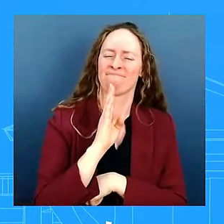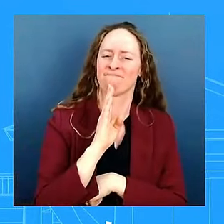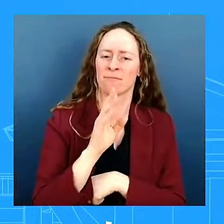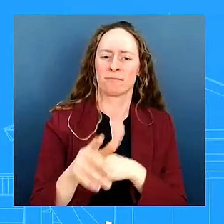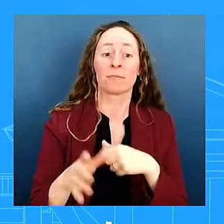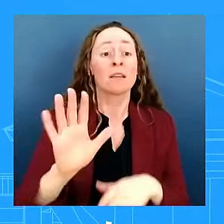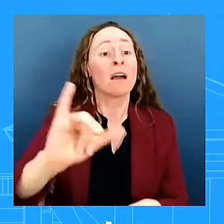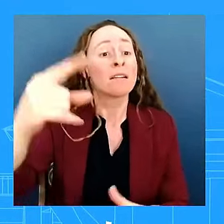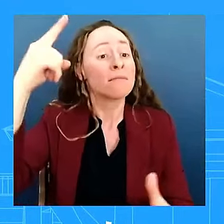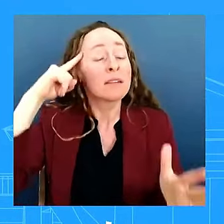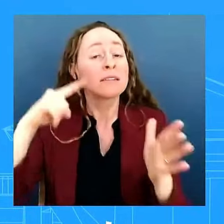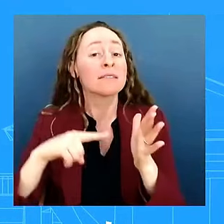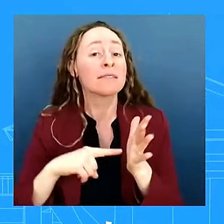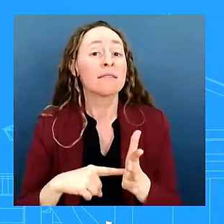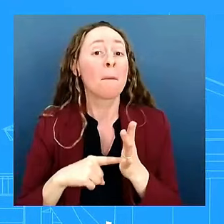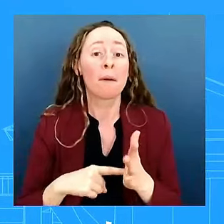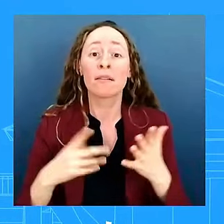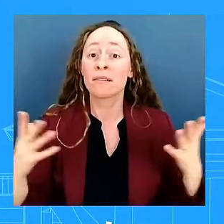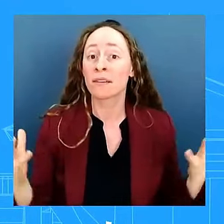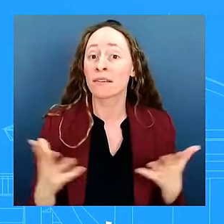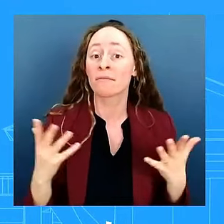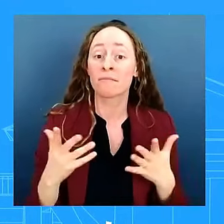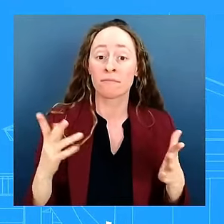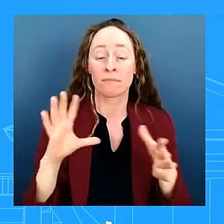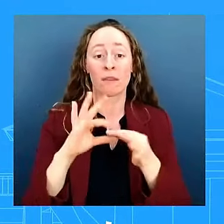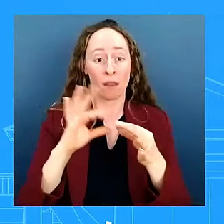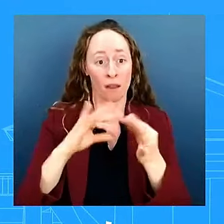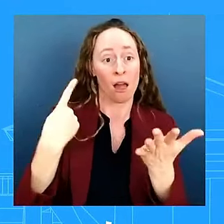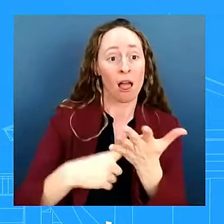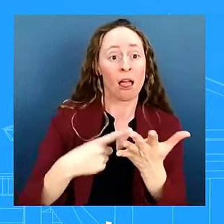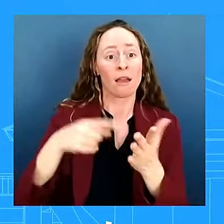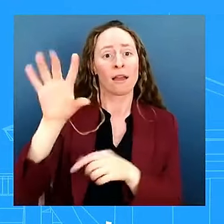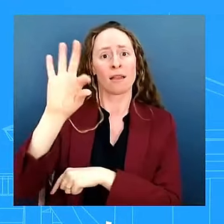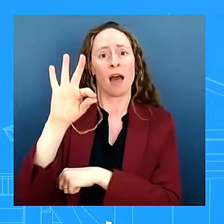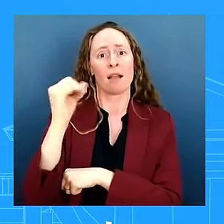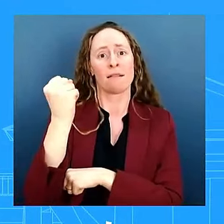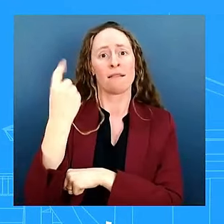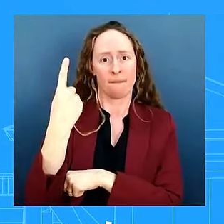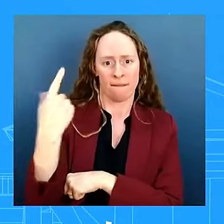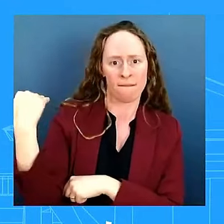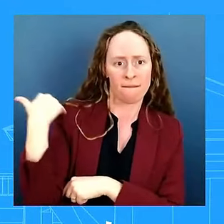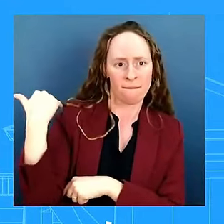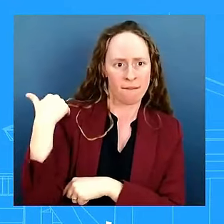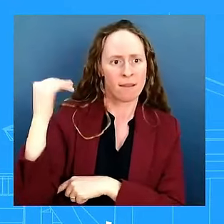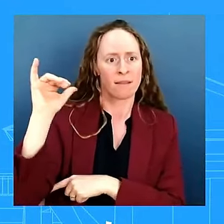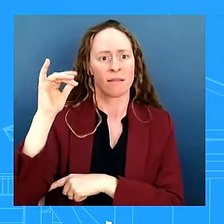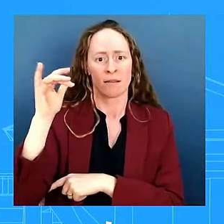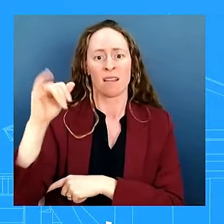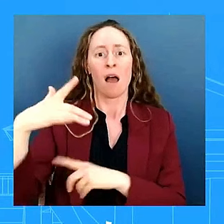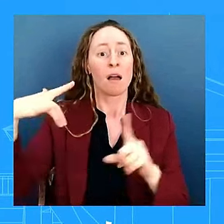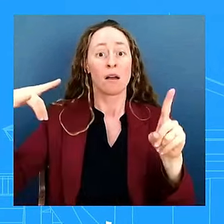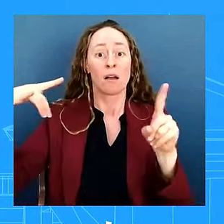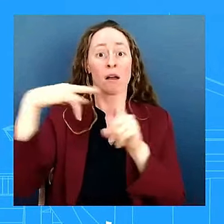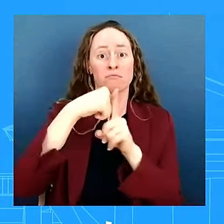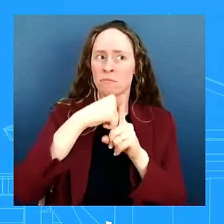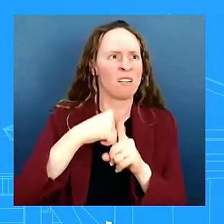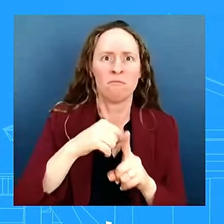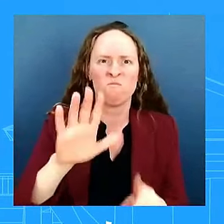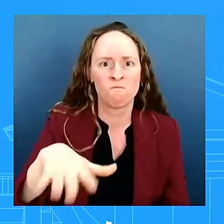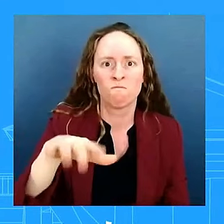the tragic 9 11 attacks were an inside job we were all with you also